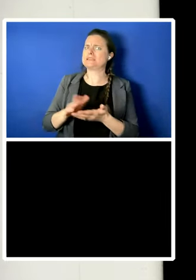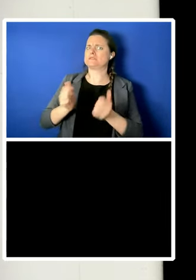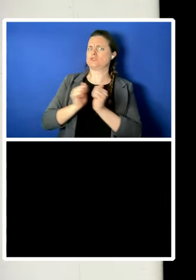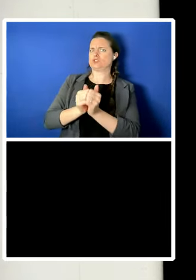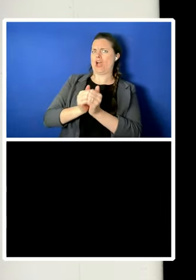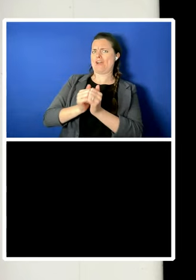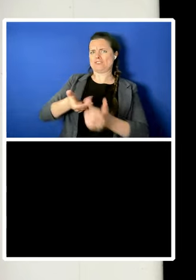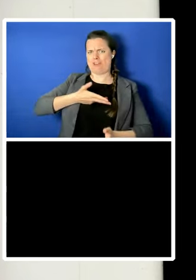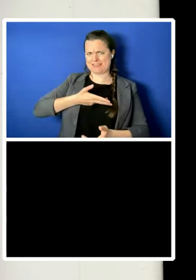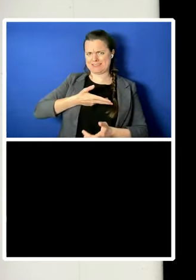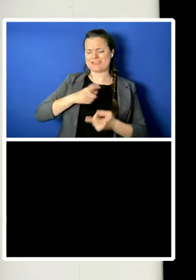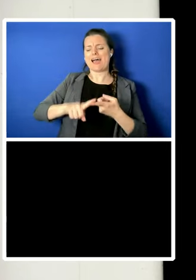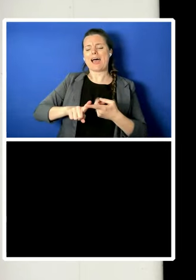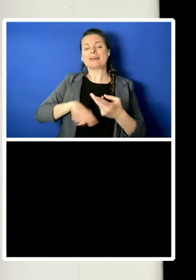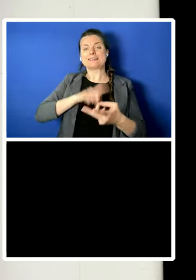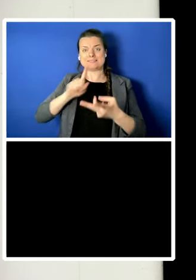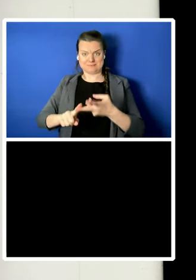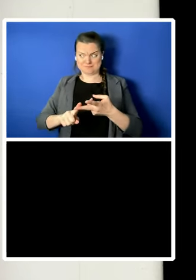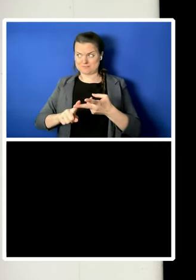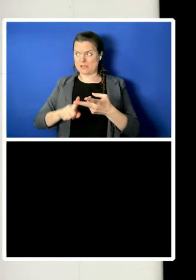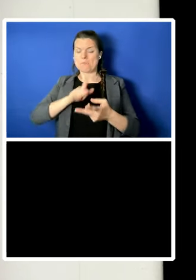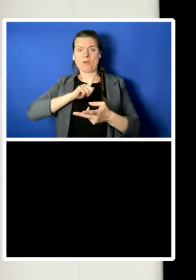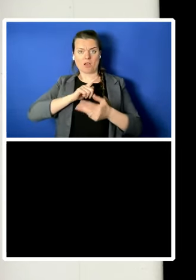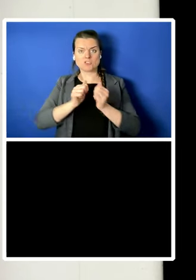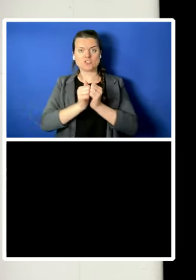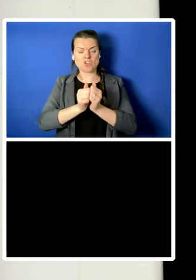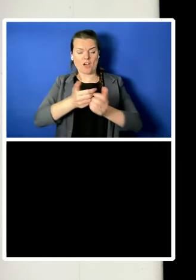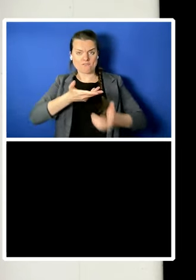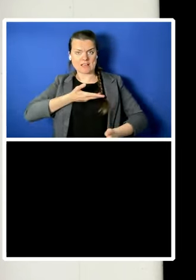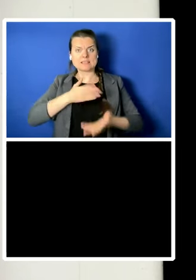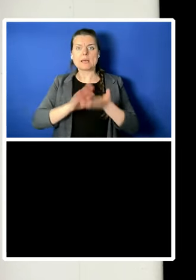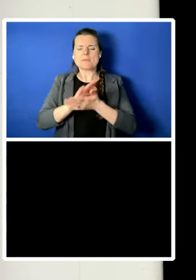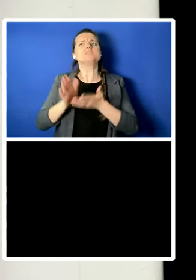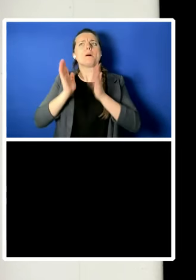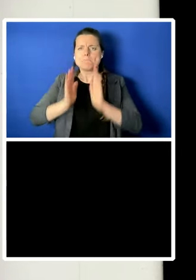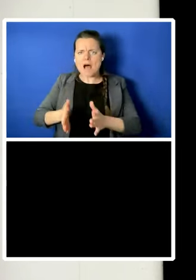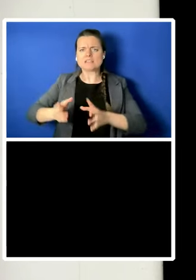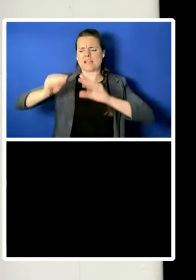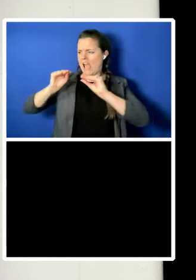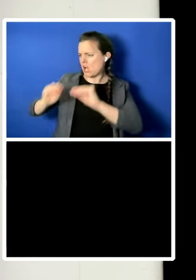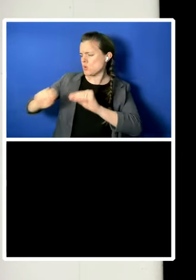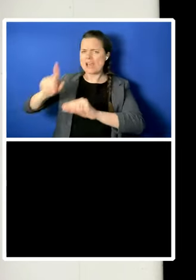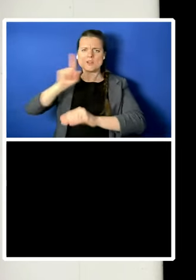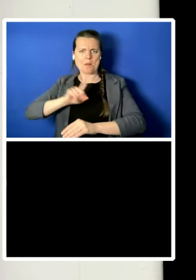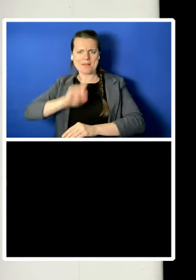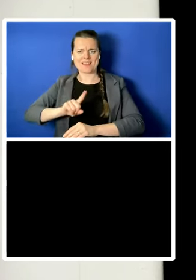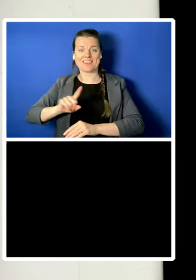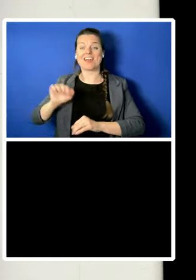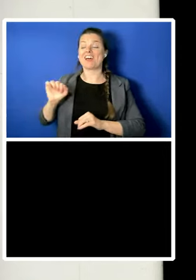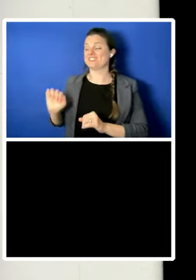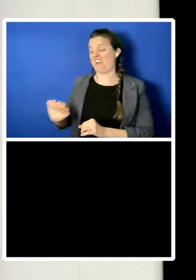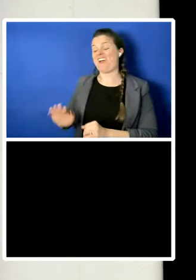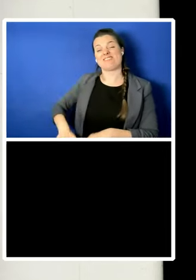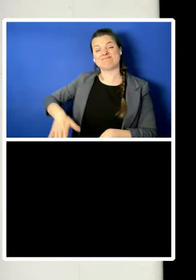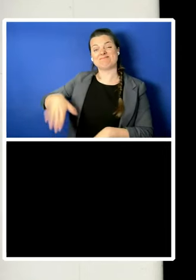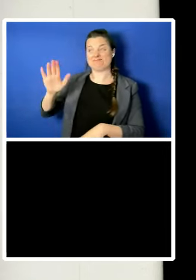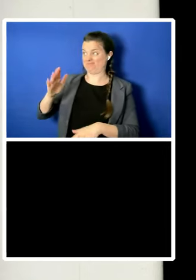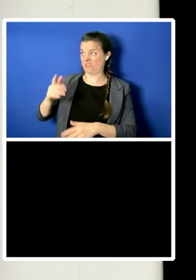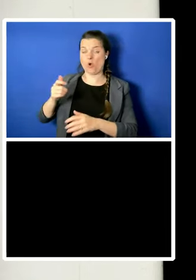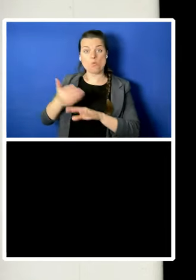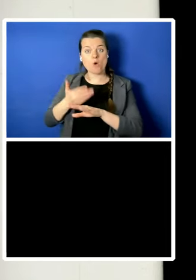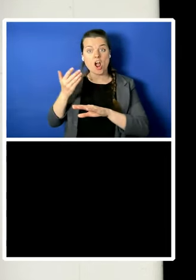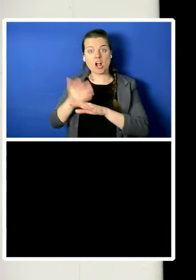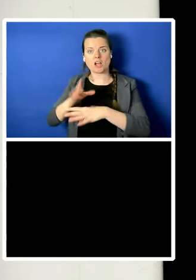be educated. And it's significant that all of Wollstonecraft's life's work was dedicated to the cause of education.